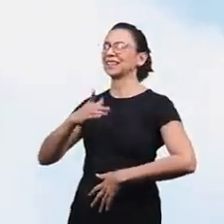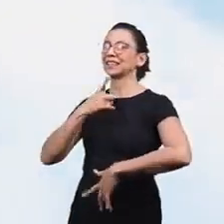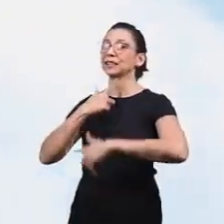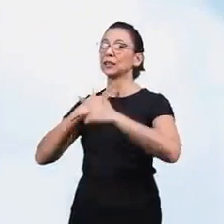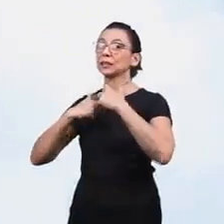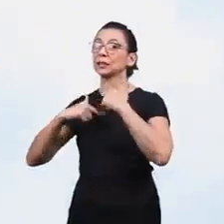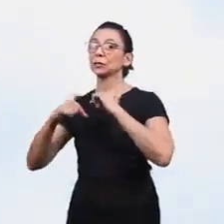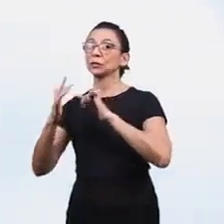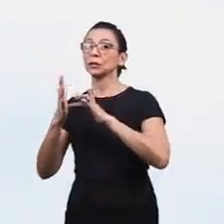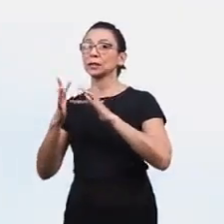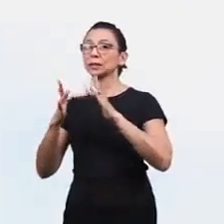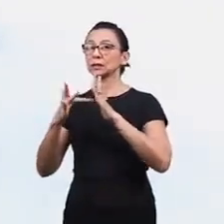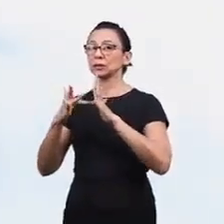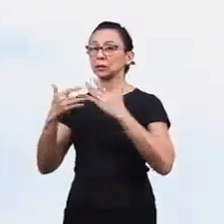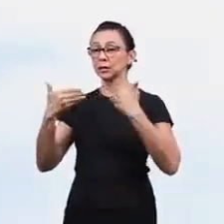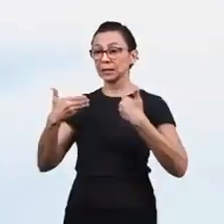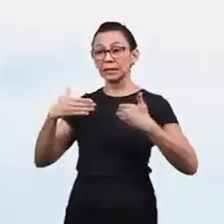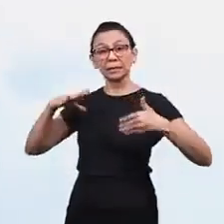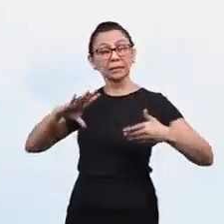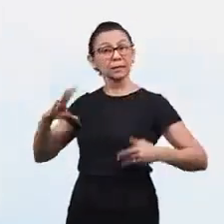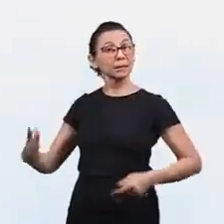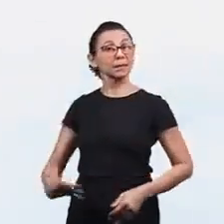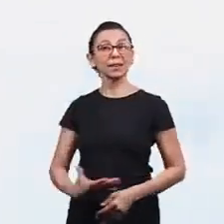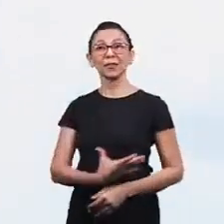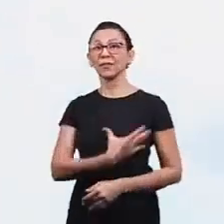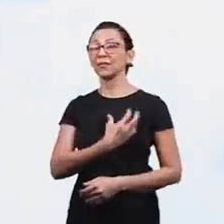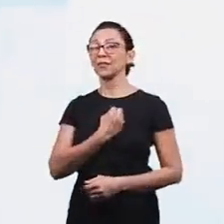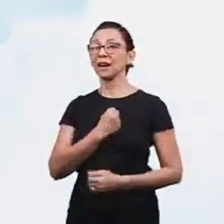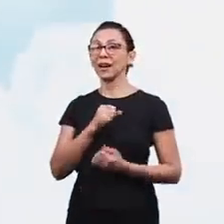I want a Jesus that saves me.